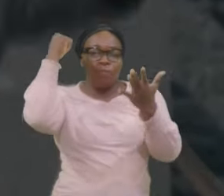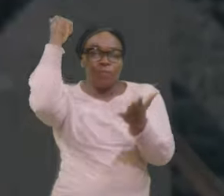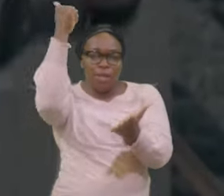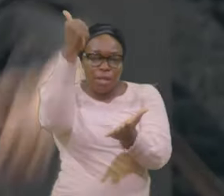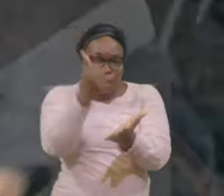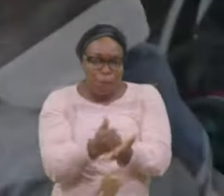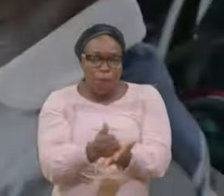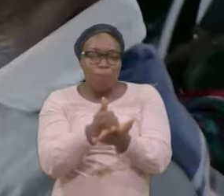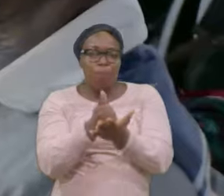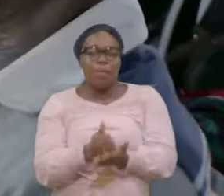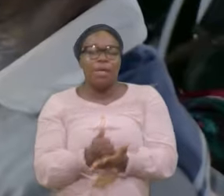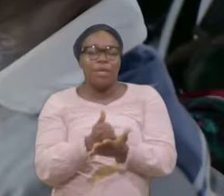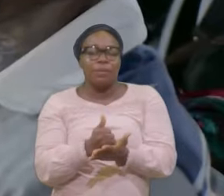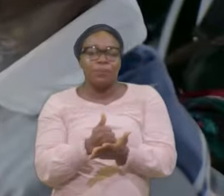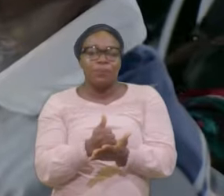live